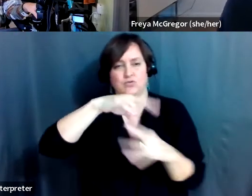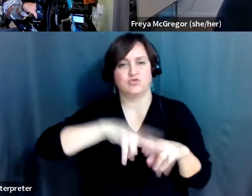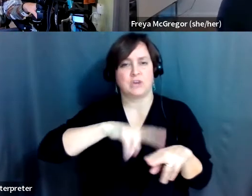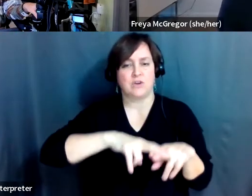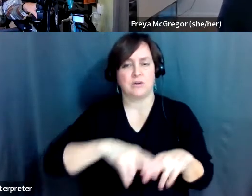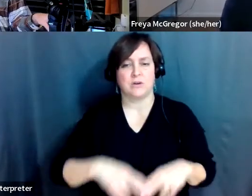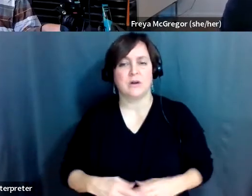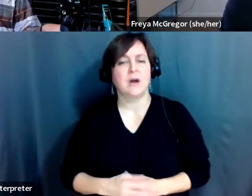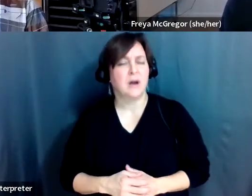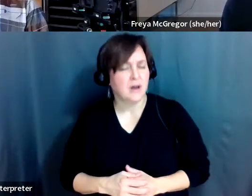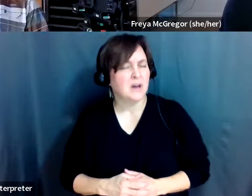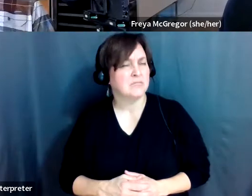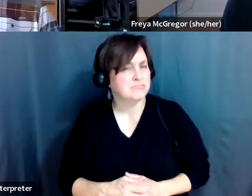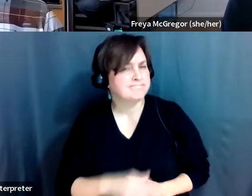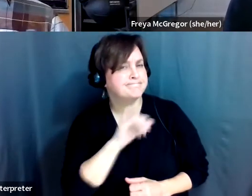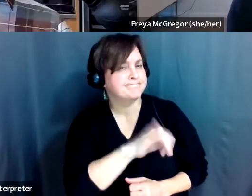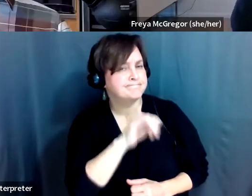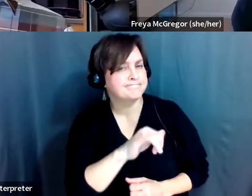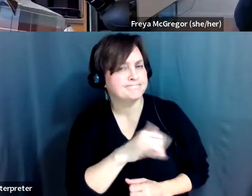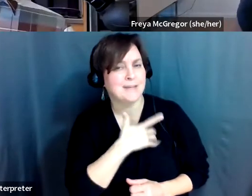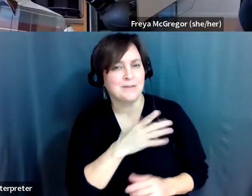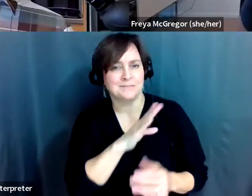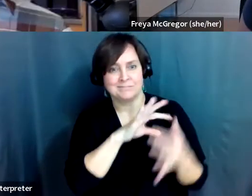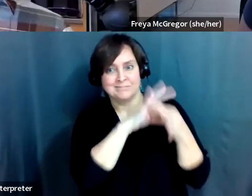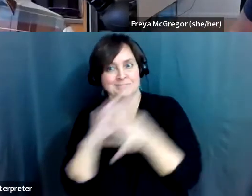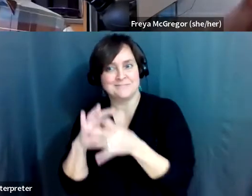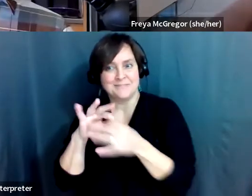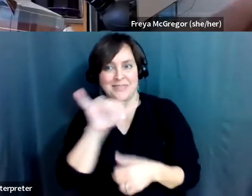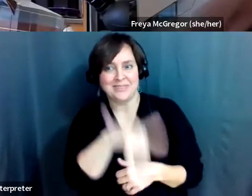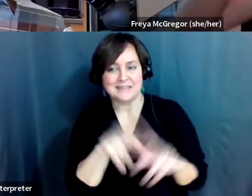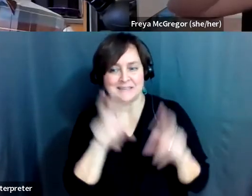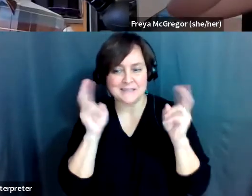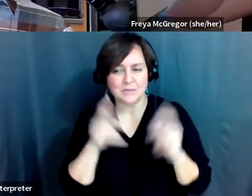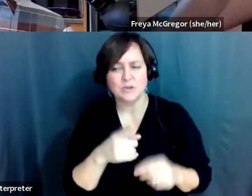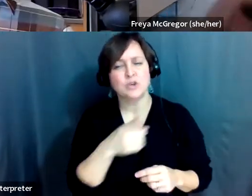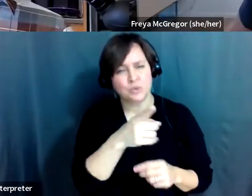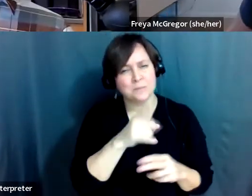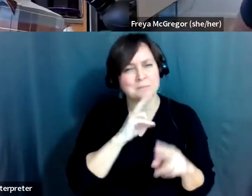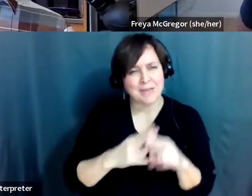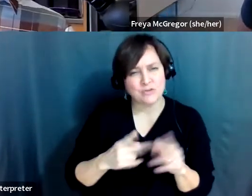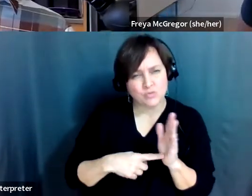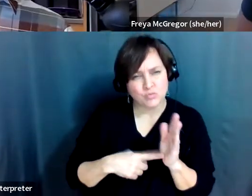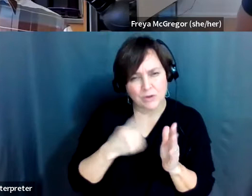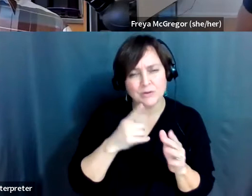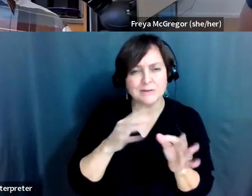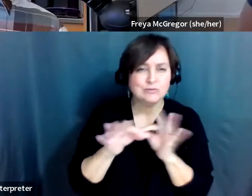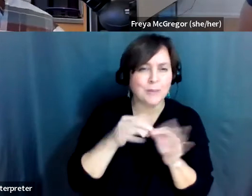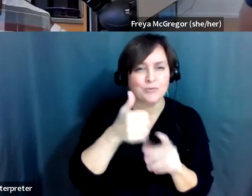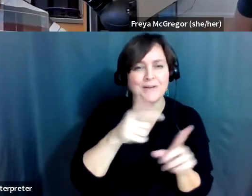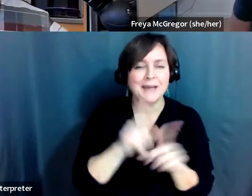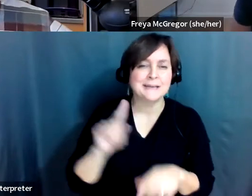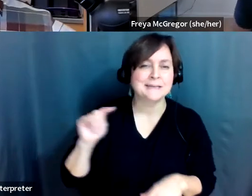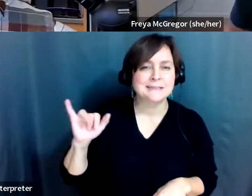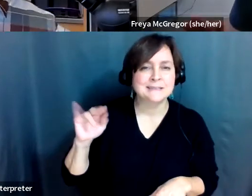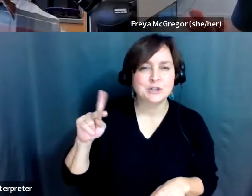Yeah. So, let's, let's go straight into that. So, you told me once you described yourself as a tinkerer, which